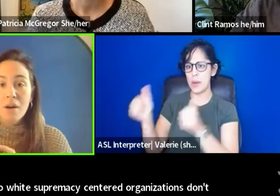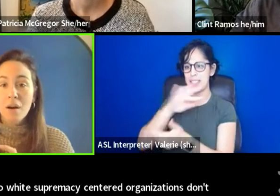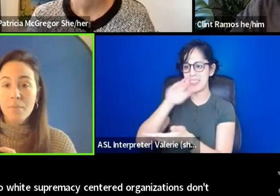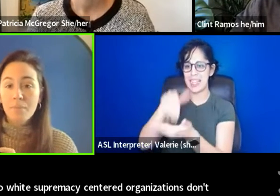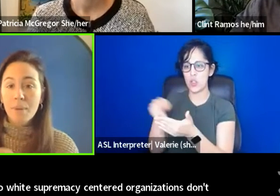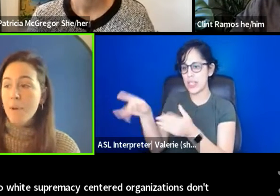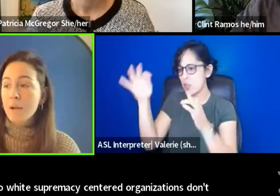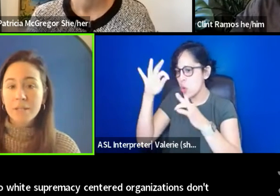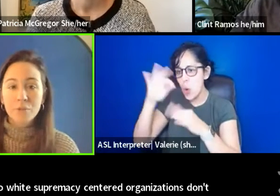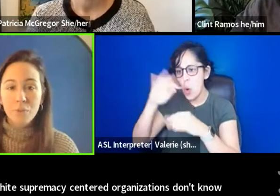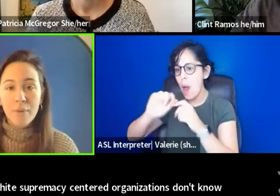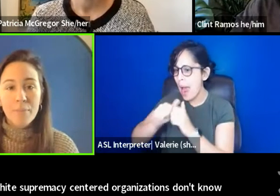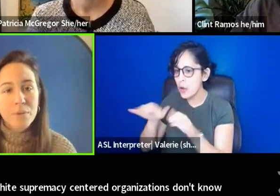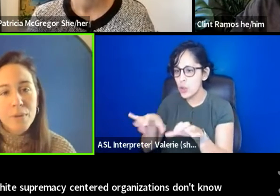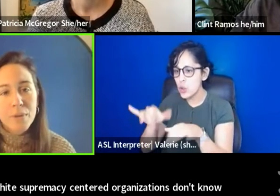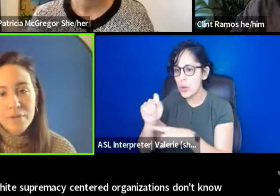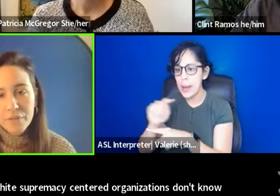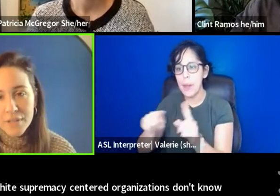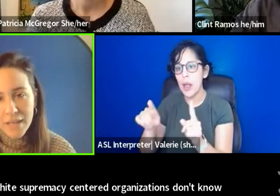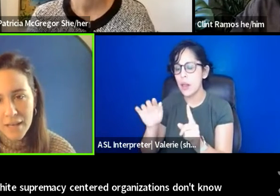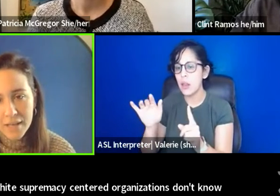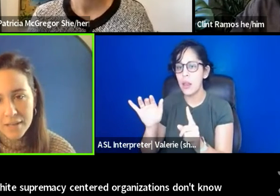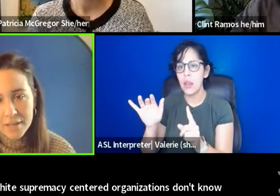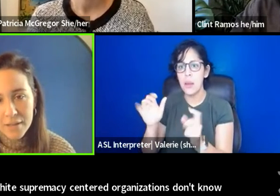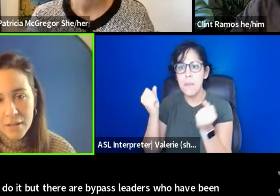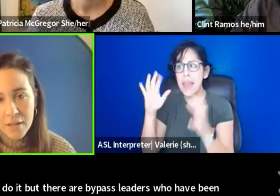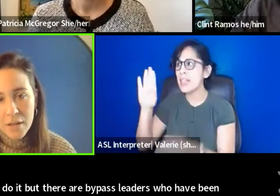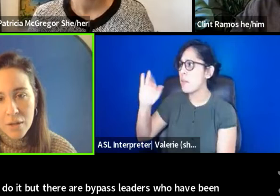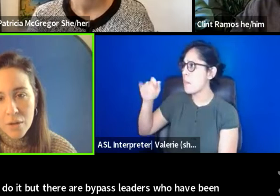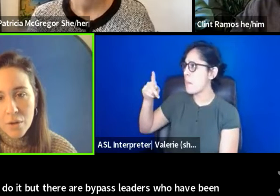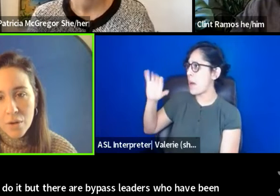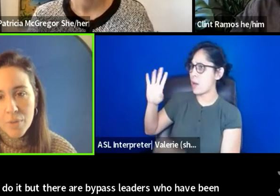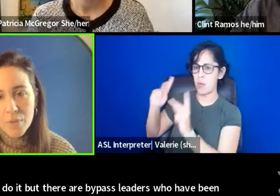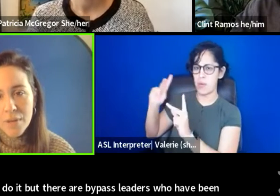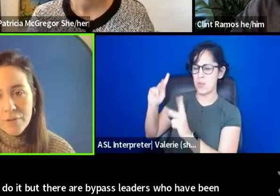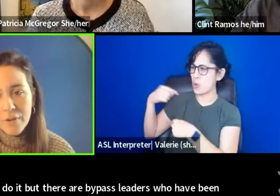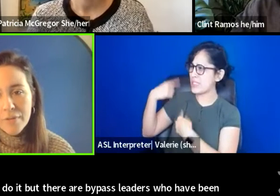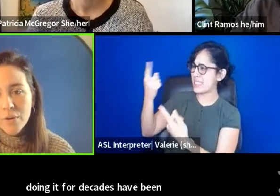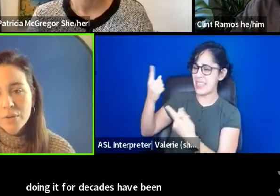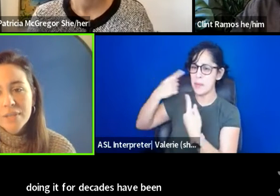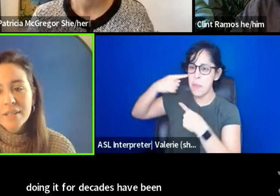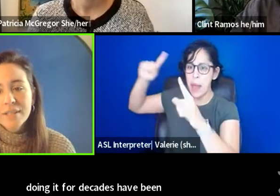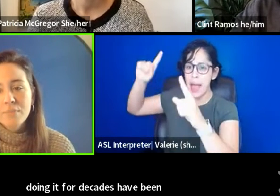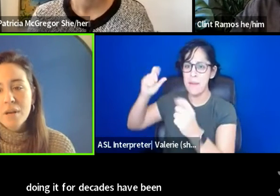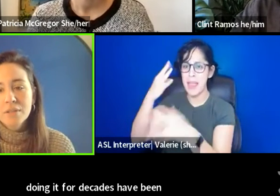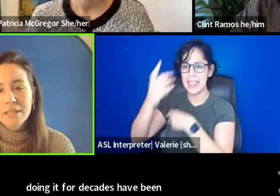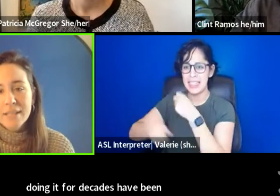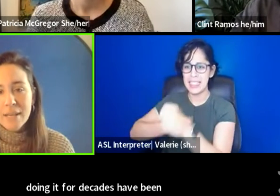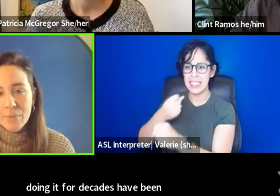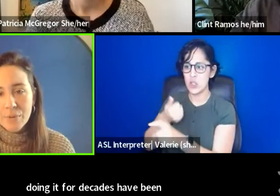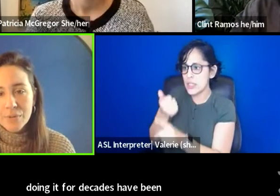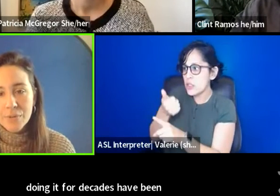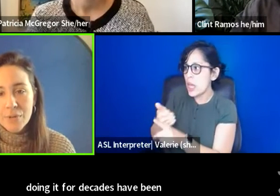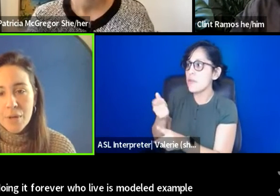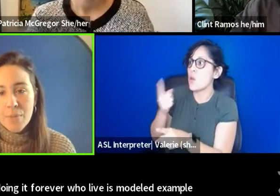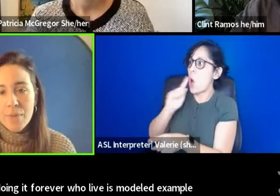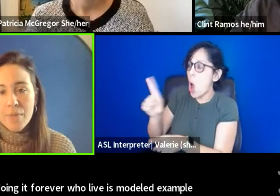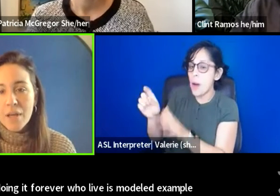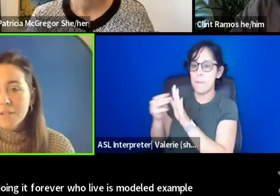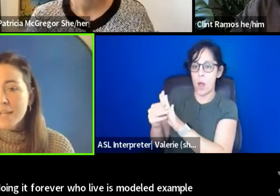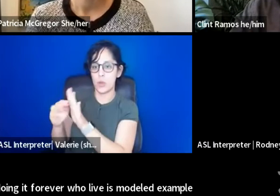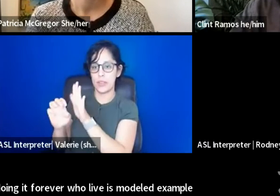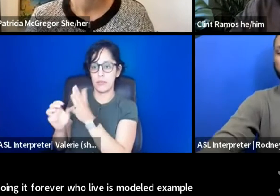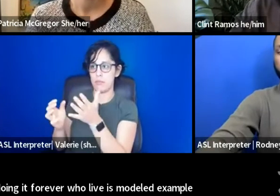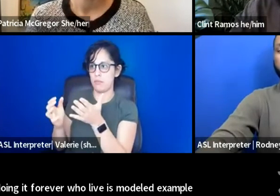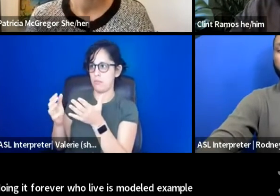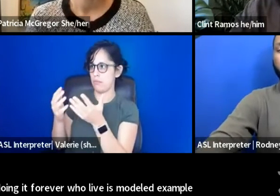it. But there are BIPOC leaders who have been doing it for decades, who have been doing it forever, who live as modeled examples. But